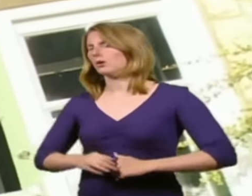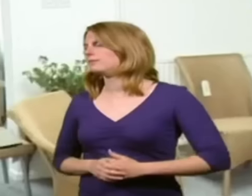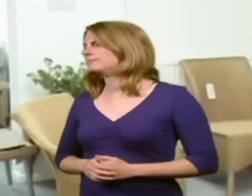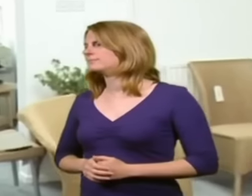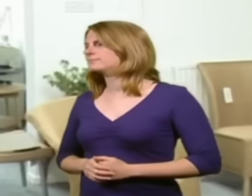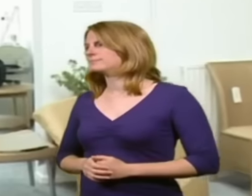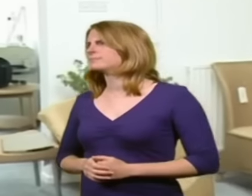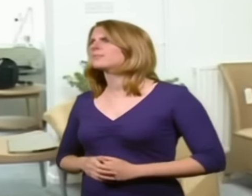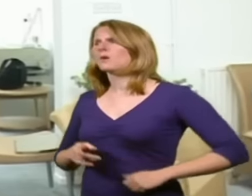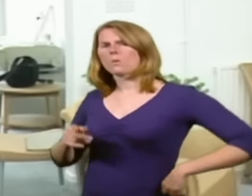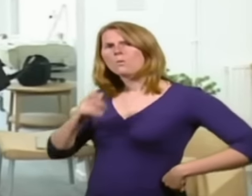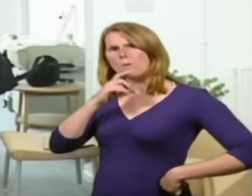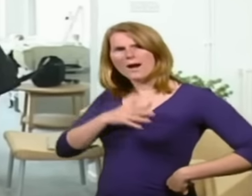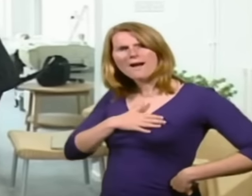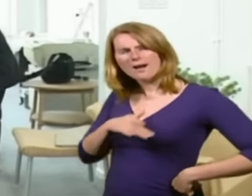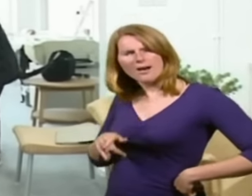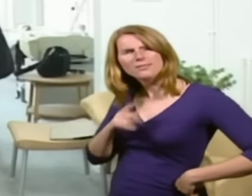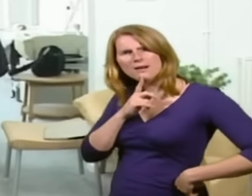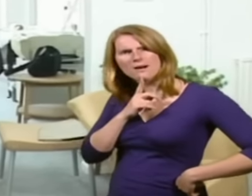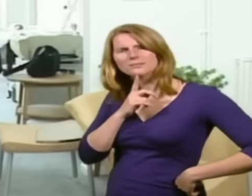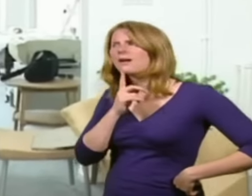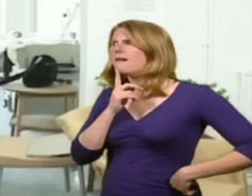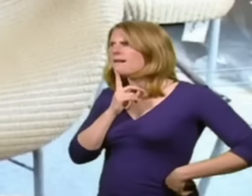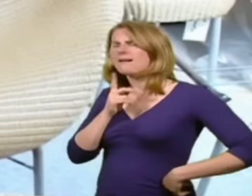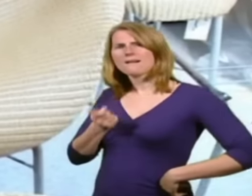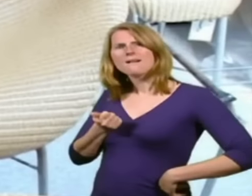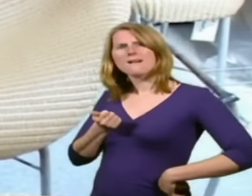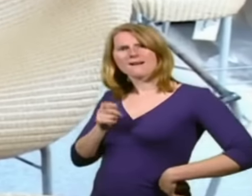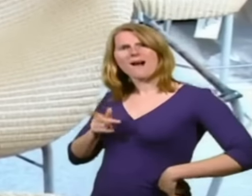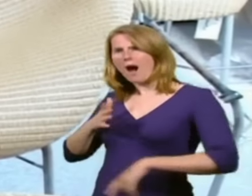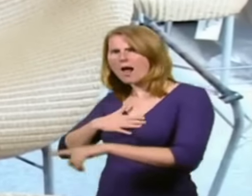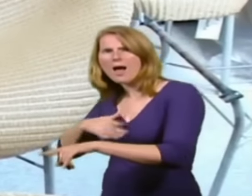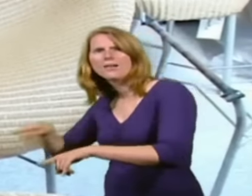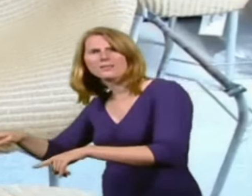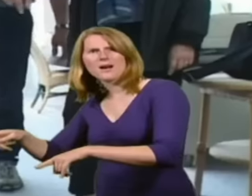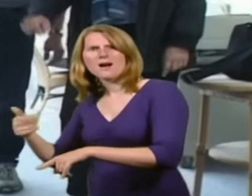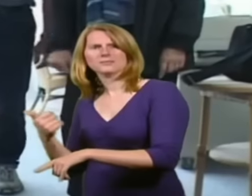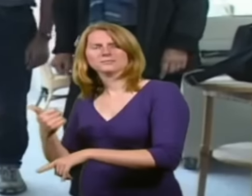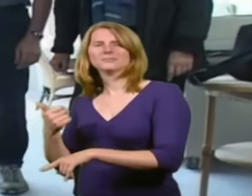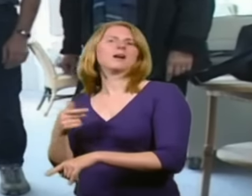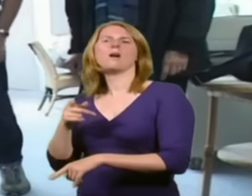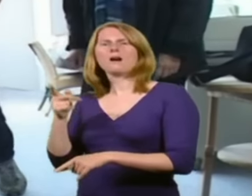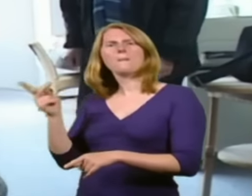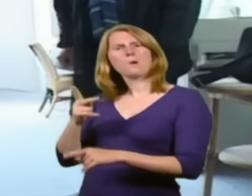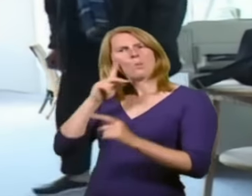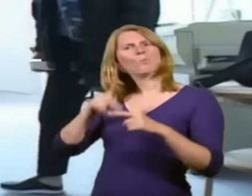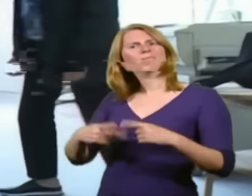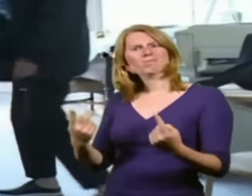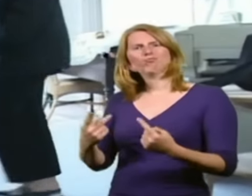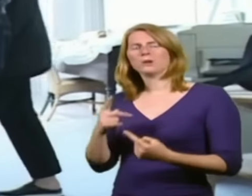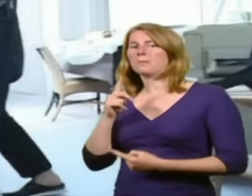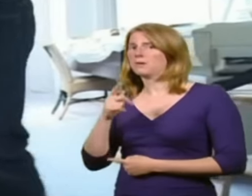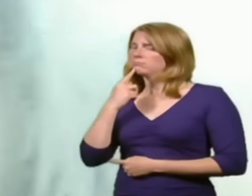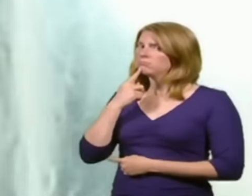I like this, maybe. Yeah. But I also like that. They're completely different looks. Can you unravel that a bit? Yeah.